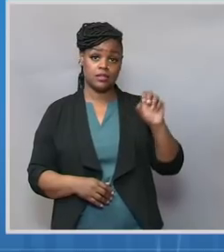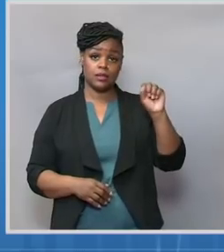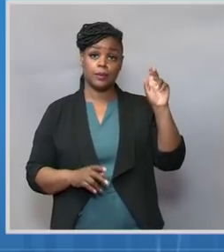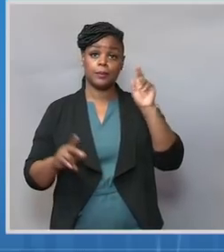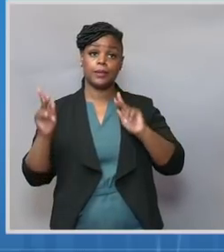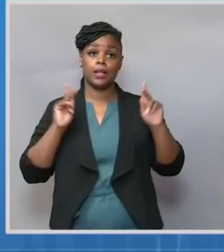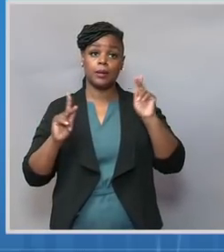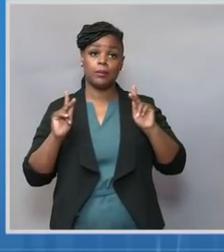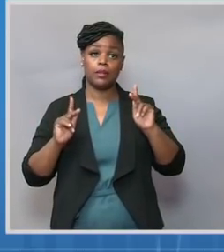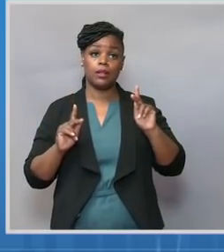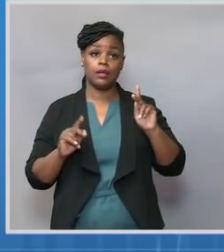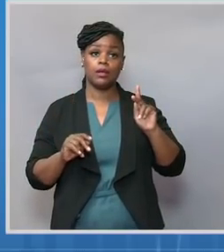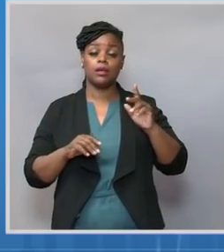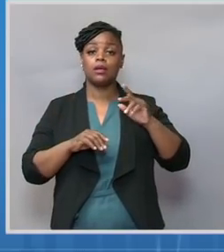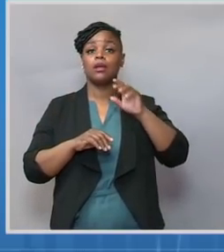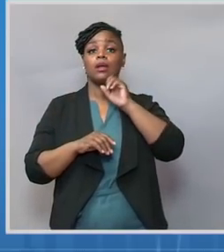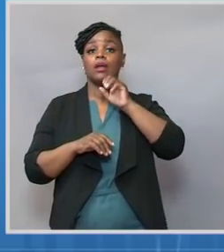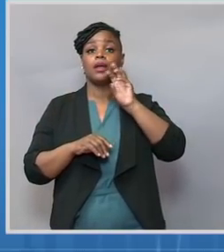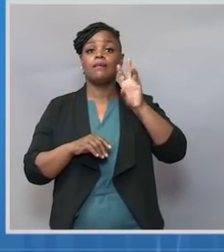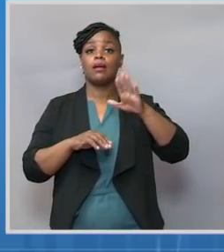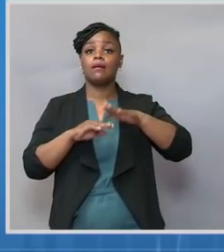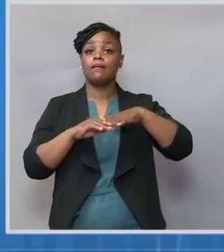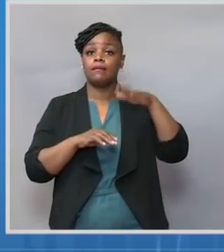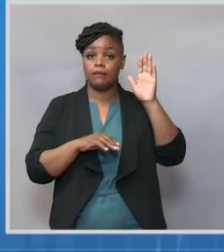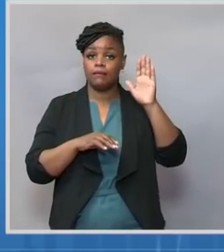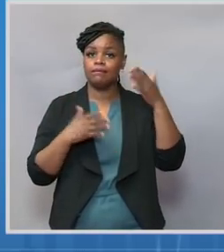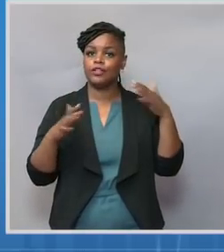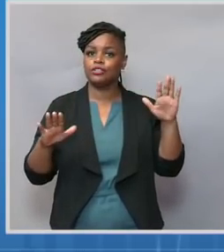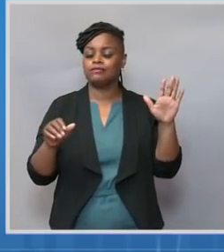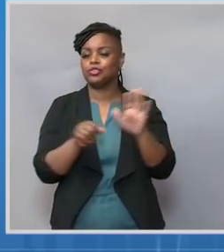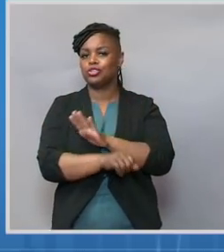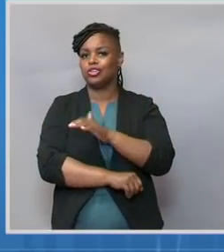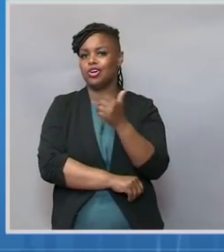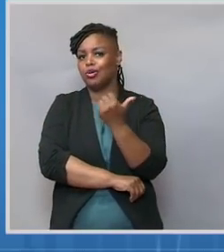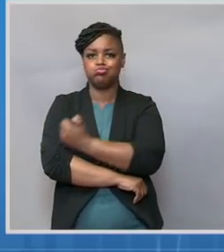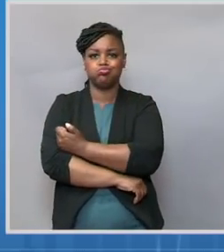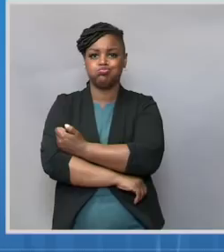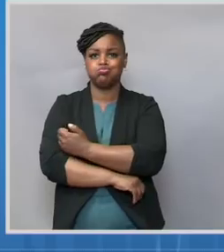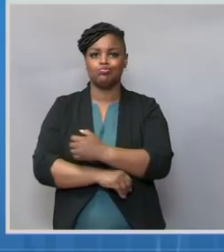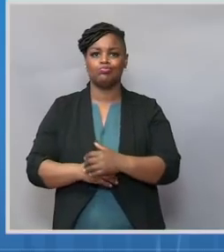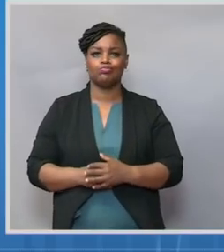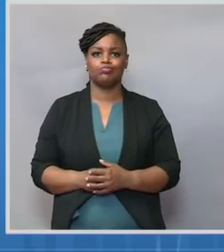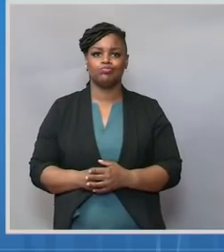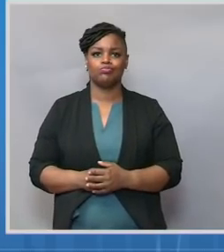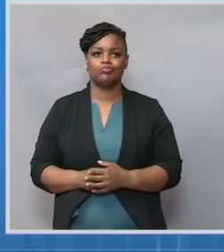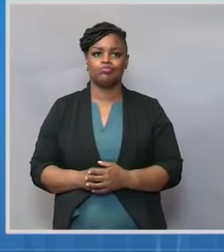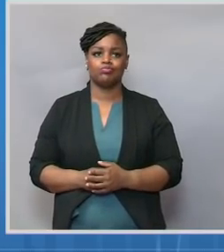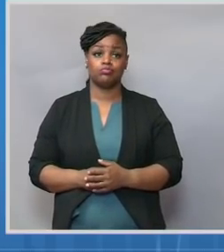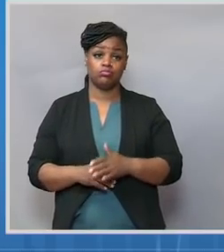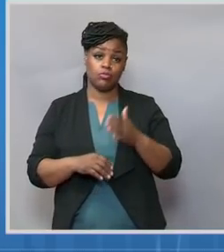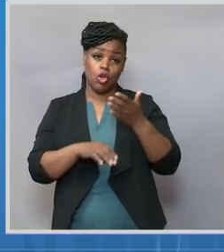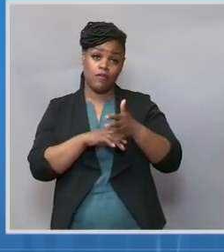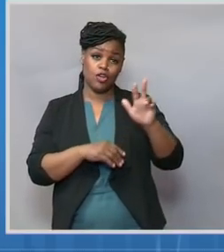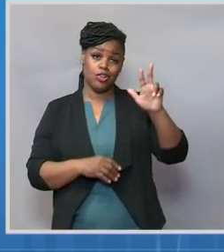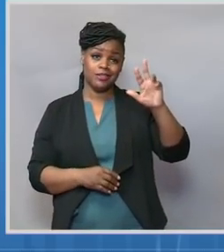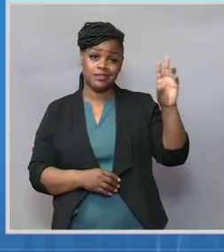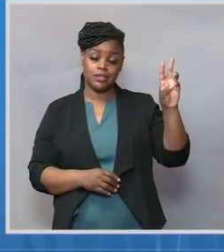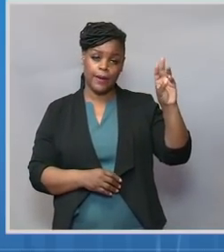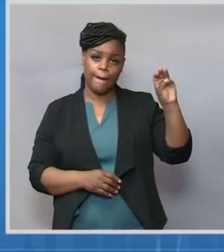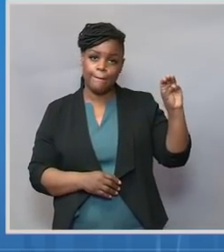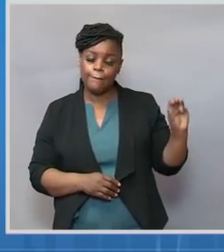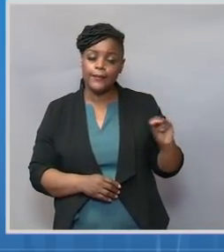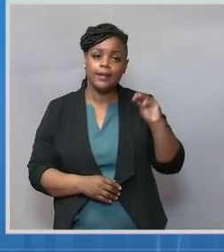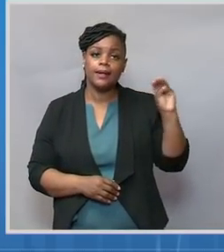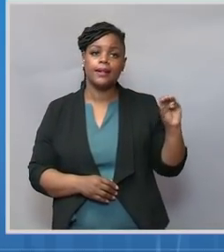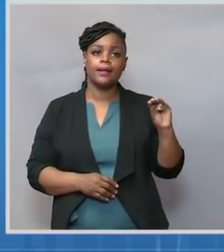and over is now fully vaccinated. This is over 36 million Americans who are